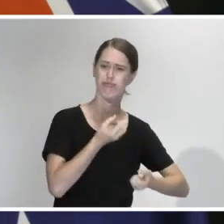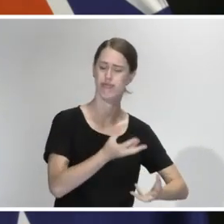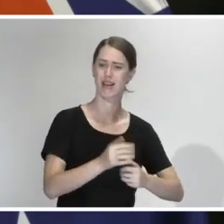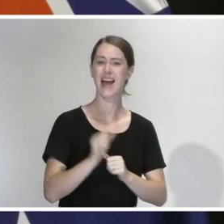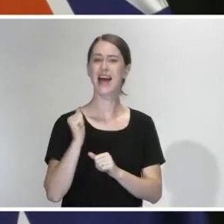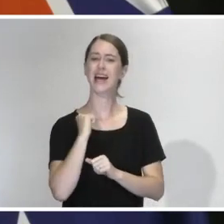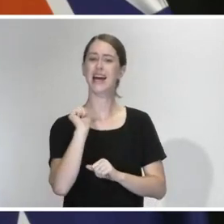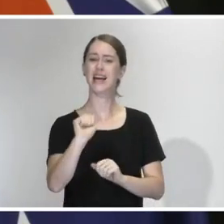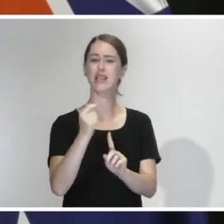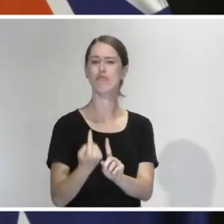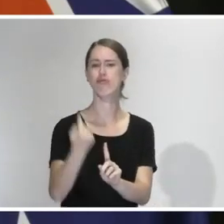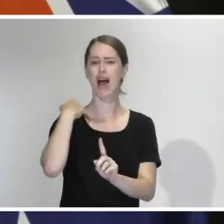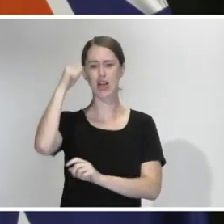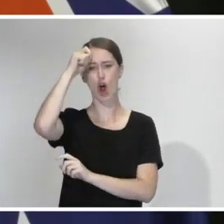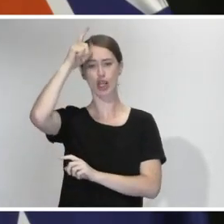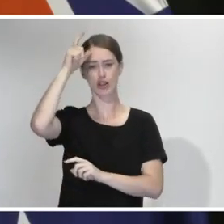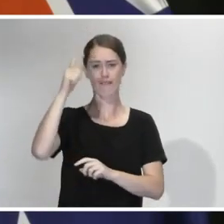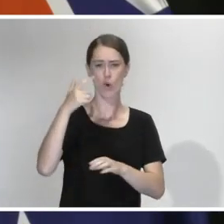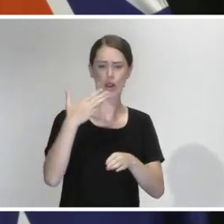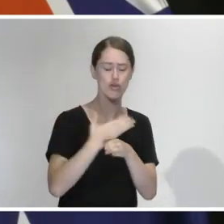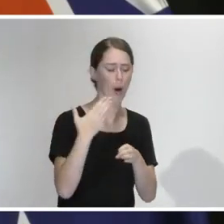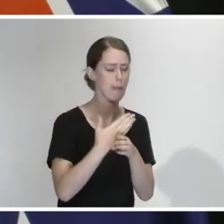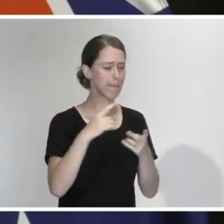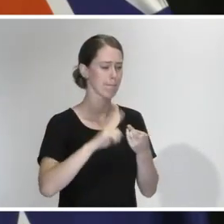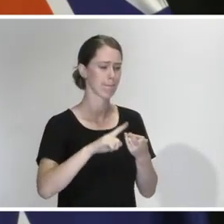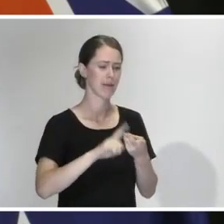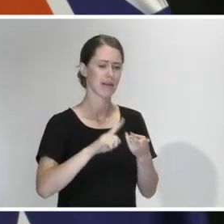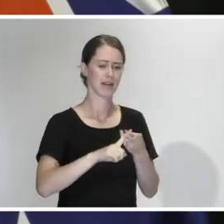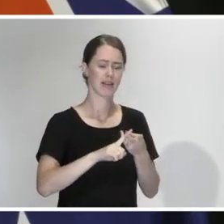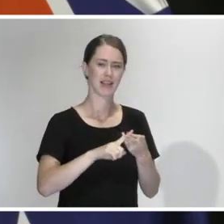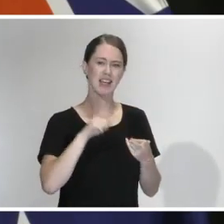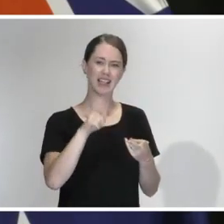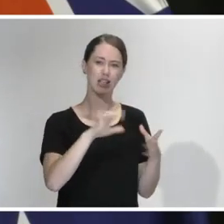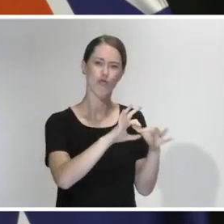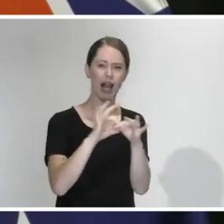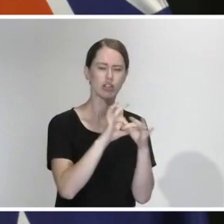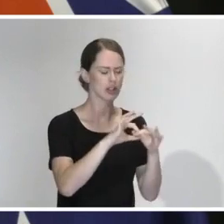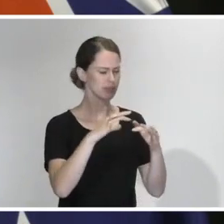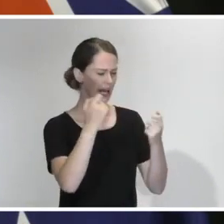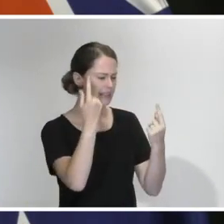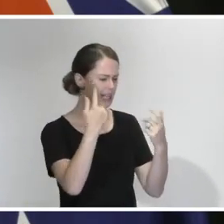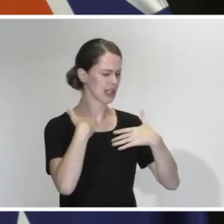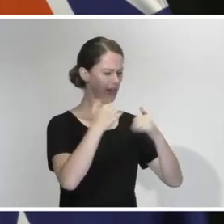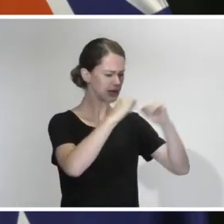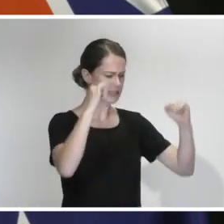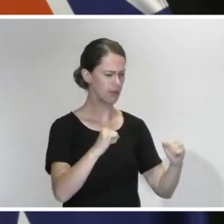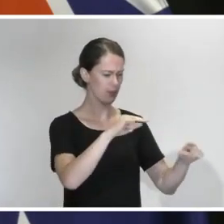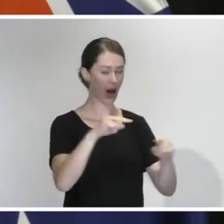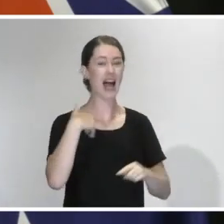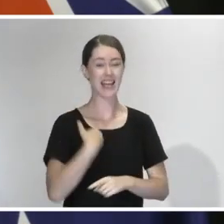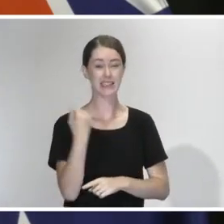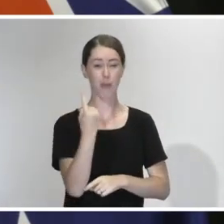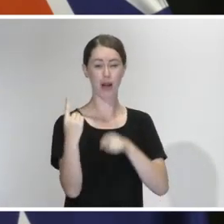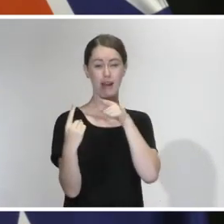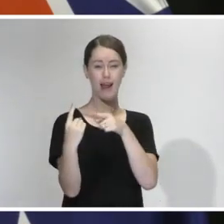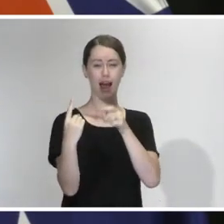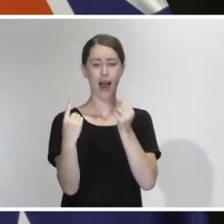prior knowledge required to do this job well, the standing that is currently required within his knowledge of the health system. I needed someone